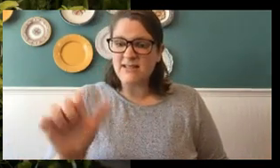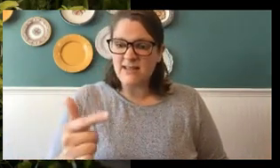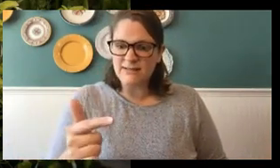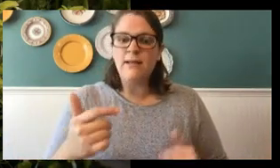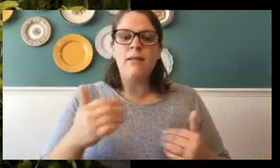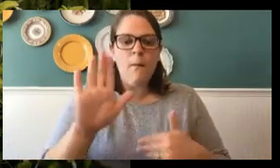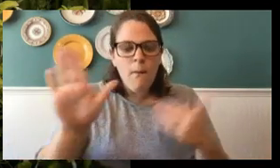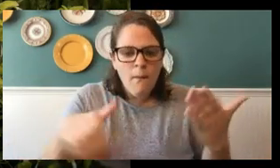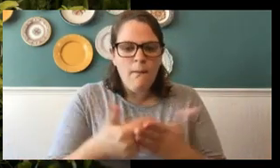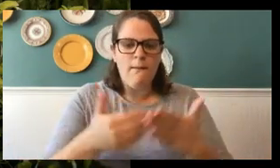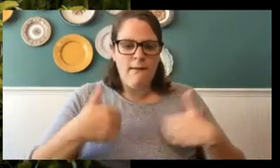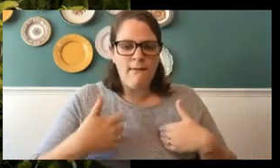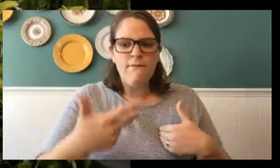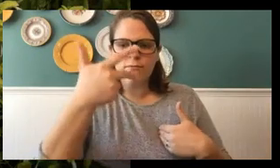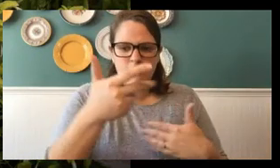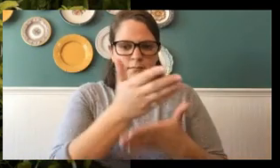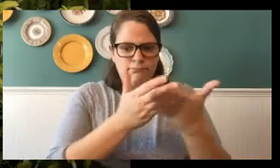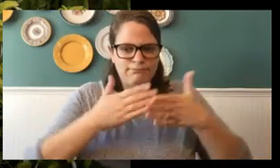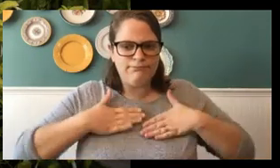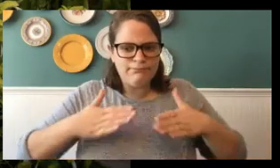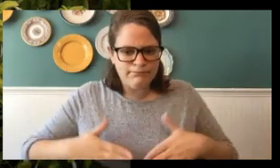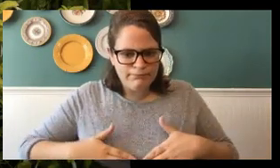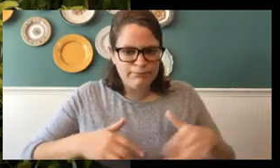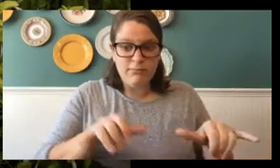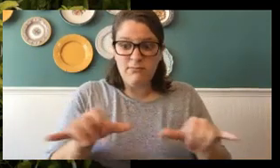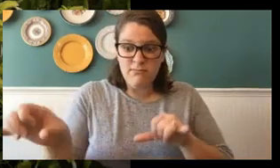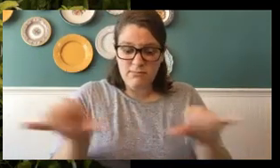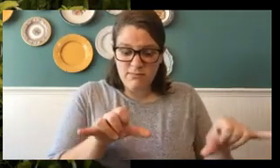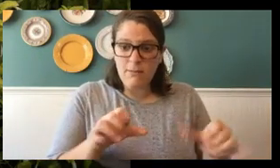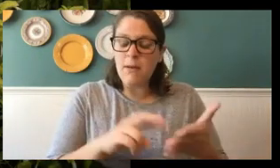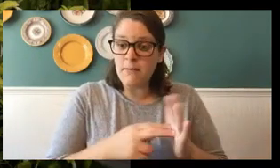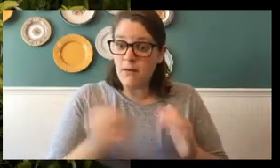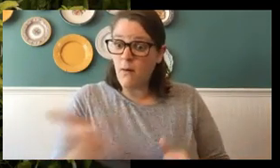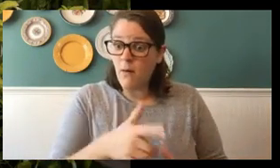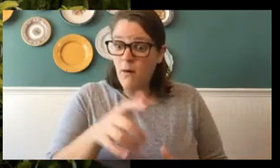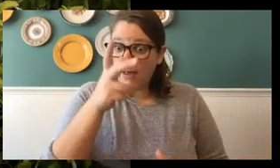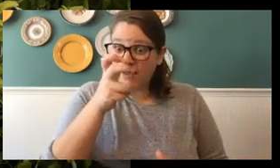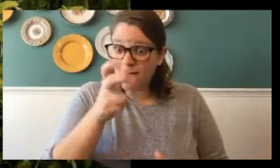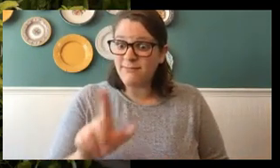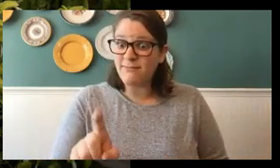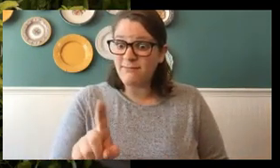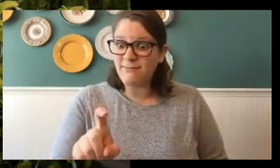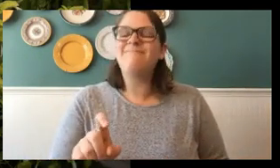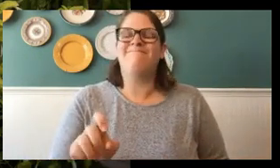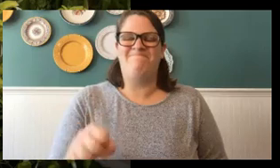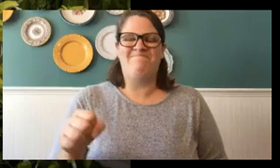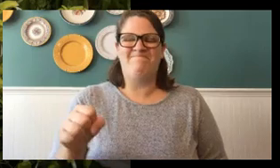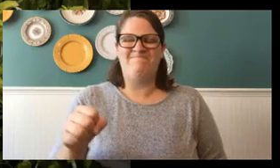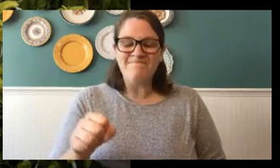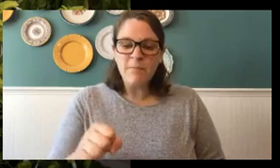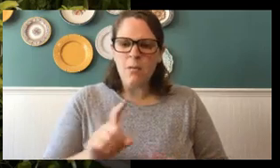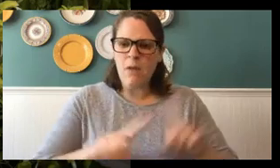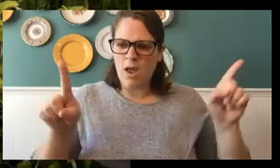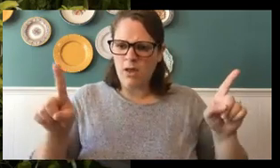three parts of their body. So, does that make all of them an insect? Everybody nods your head. Yes, it does. But,